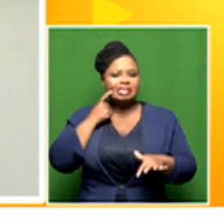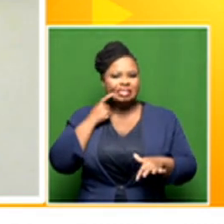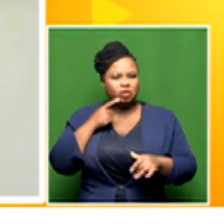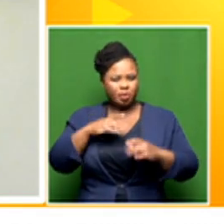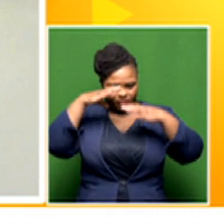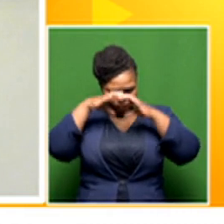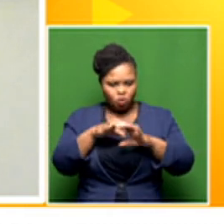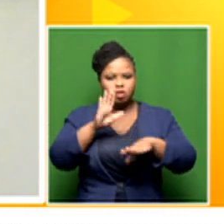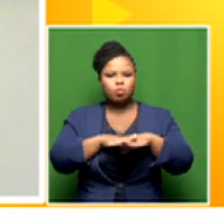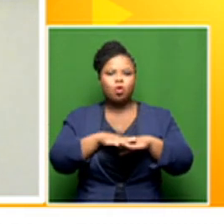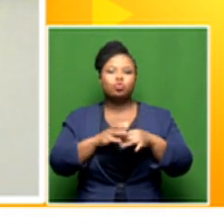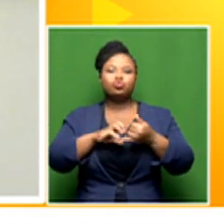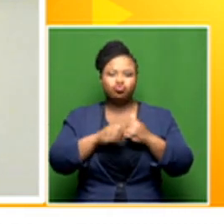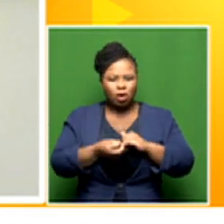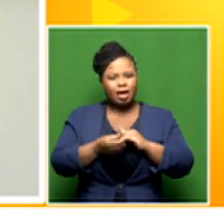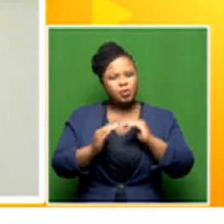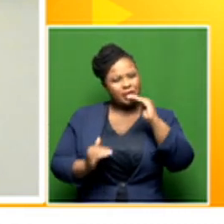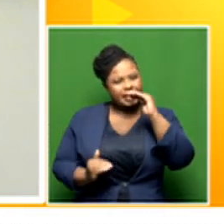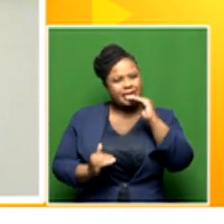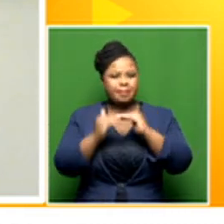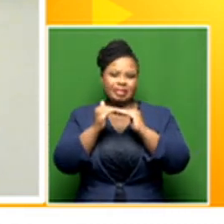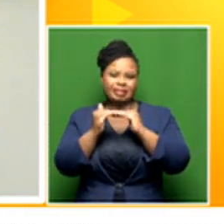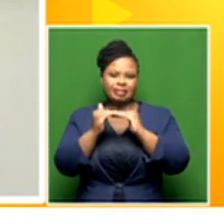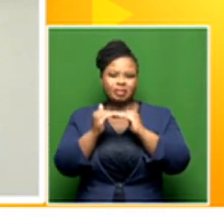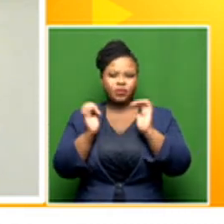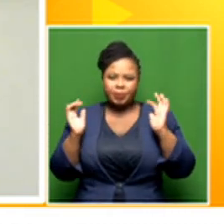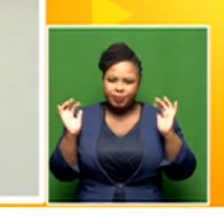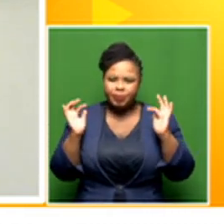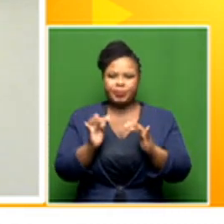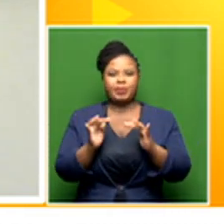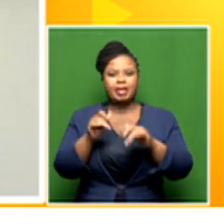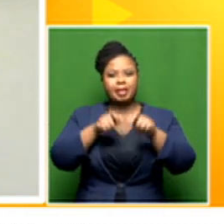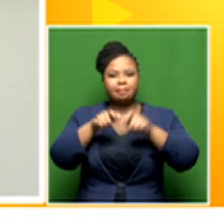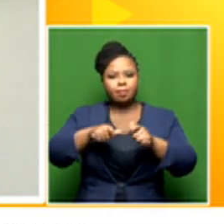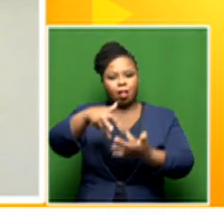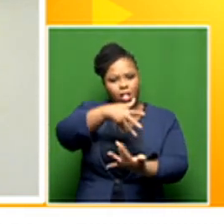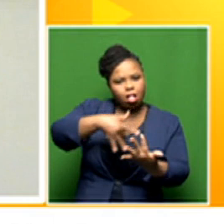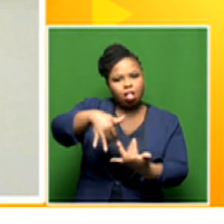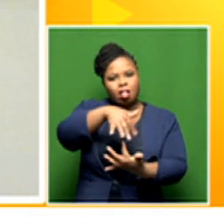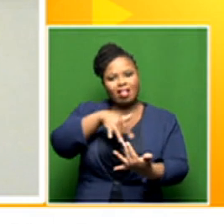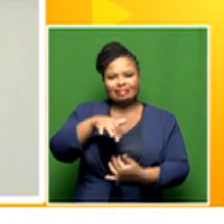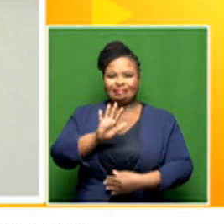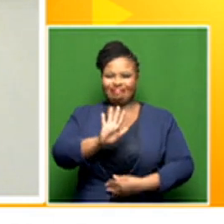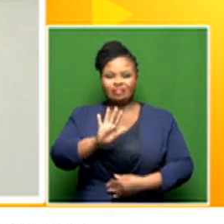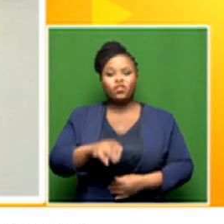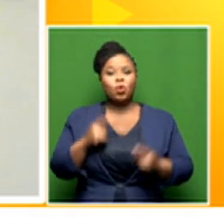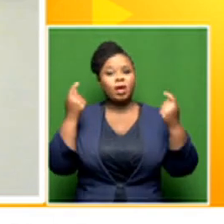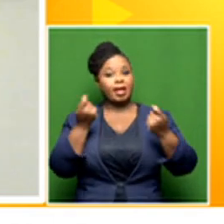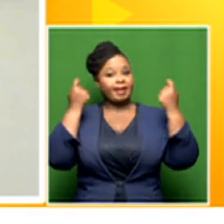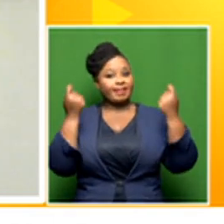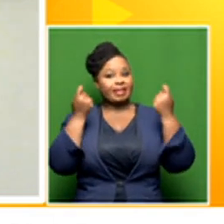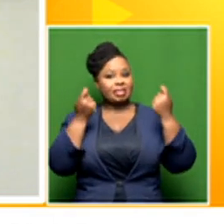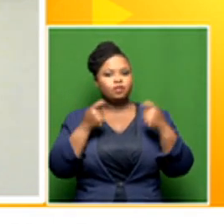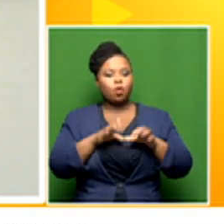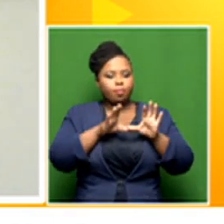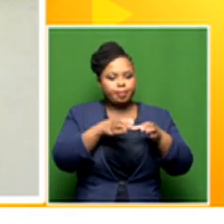primary focus so that we slow down and limit slow down transmission and limit opportunities for for super spread events and